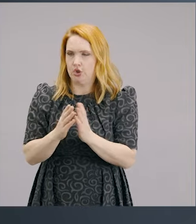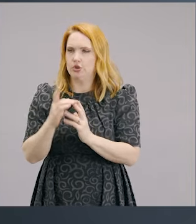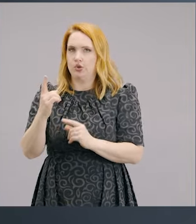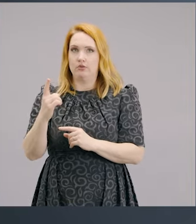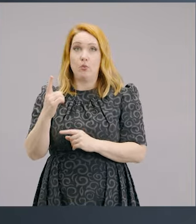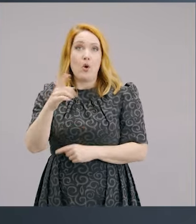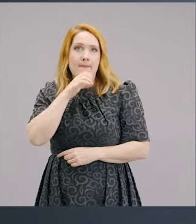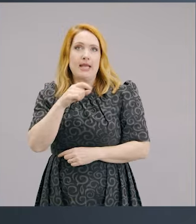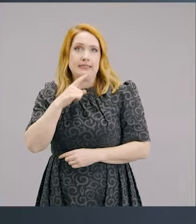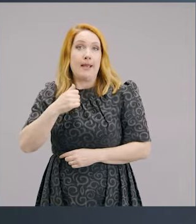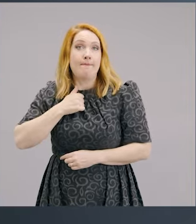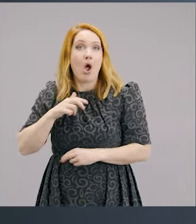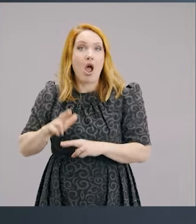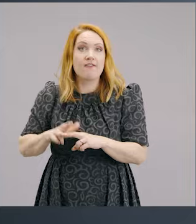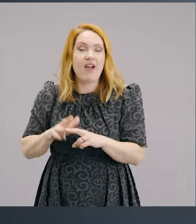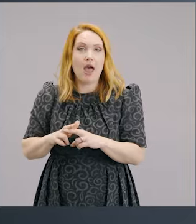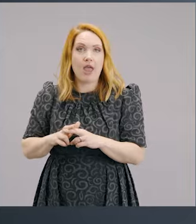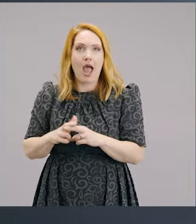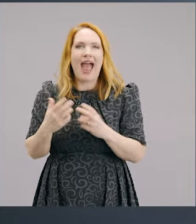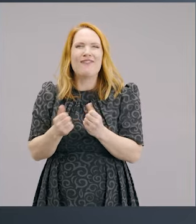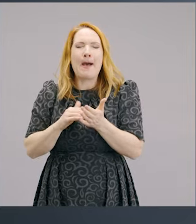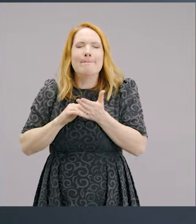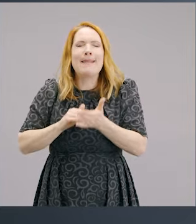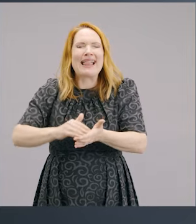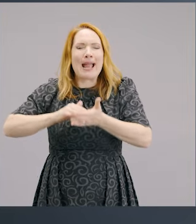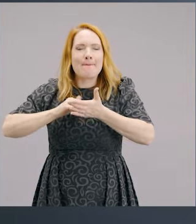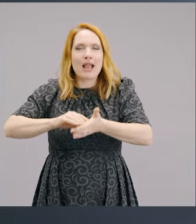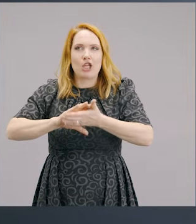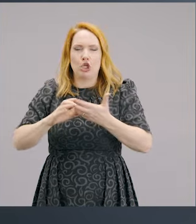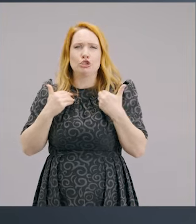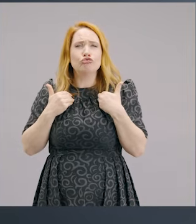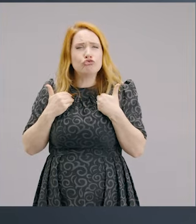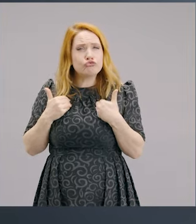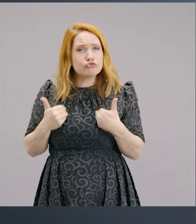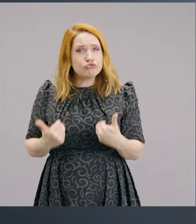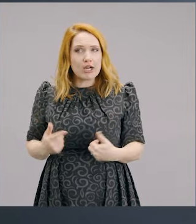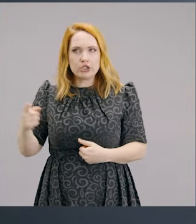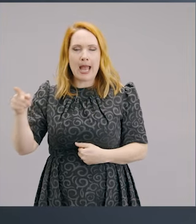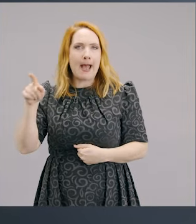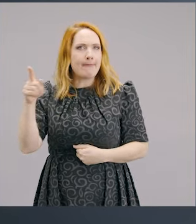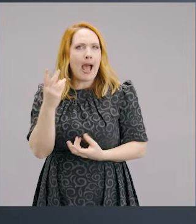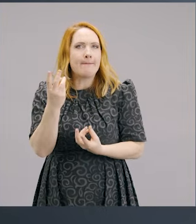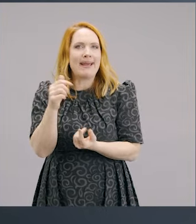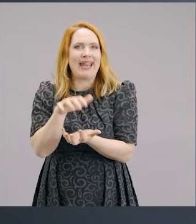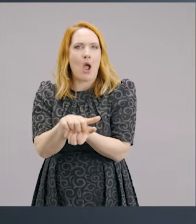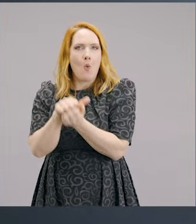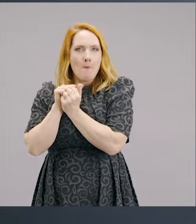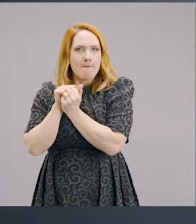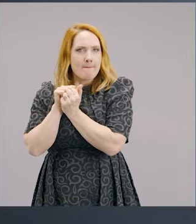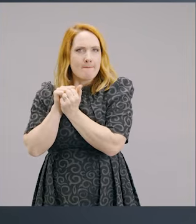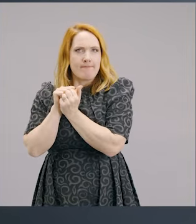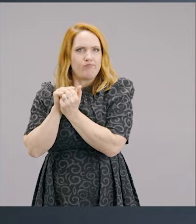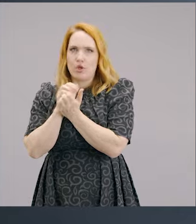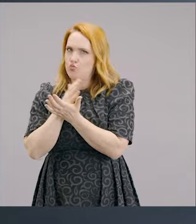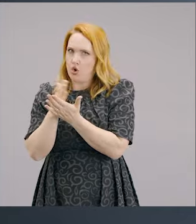He said, my father is a multi, multi-millionaire and he is the scroogiest person you could possibly imagine on the planet.